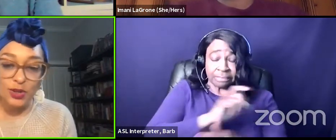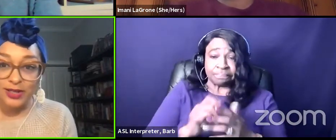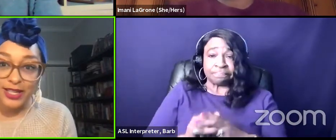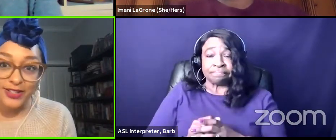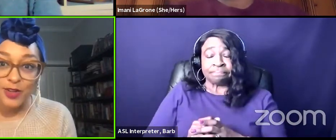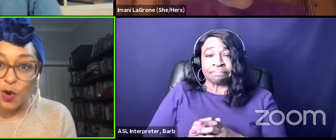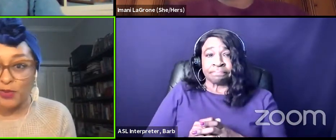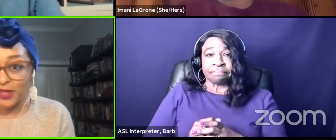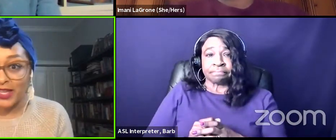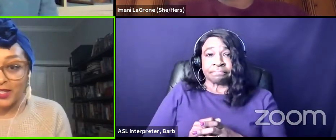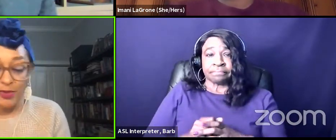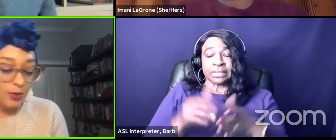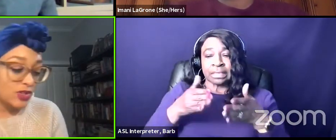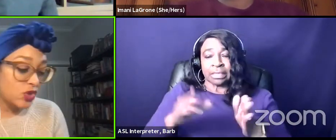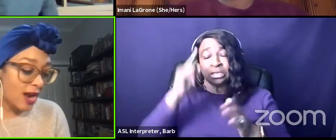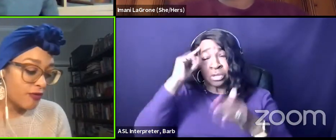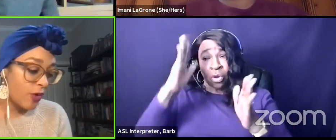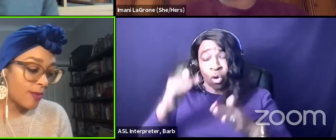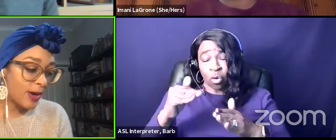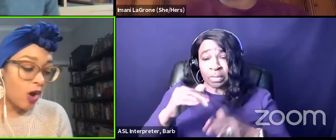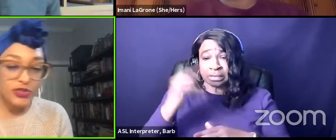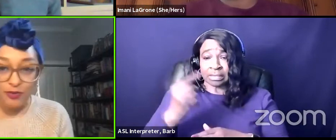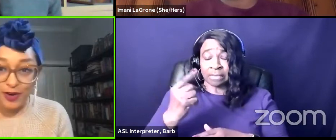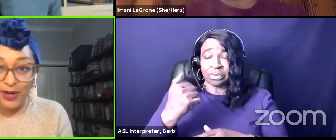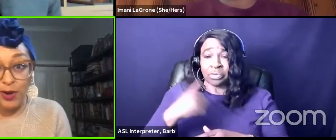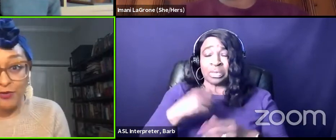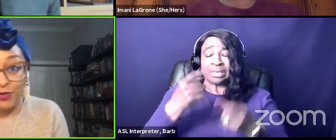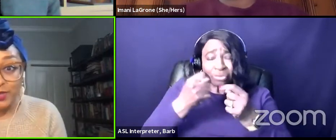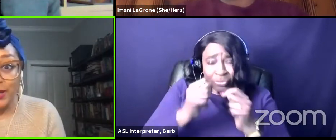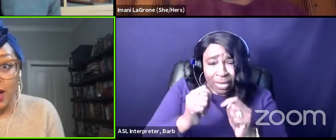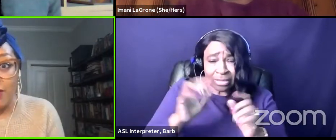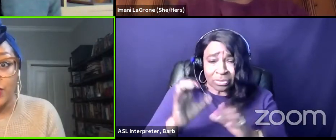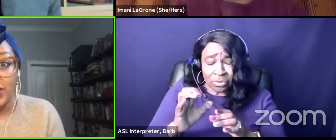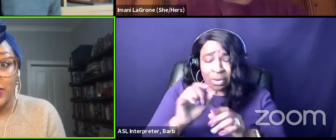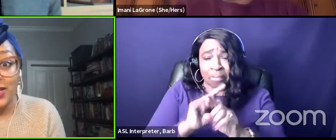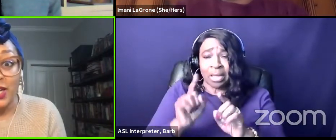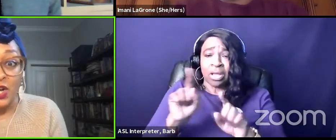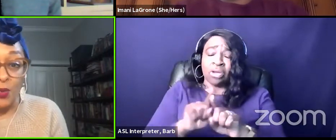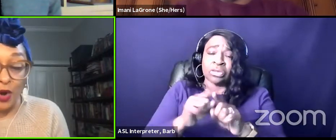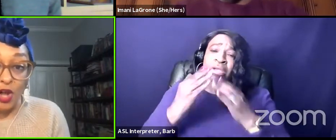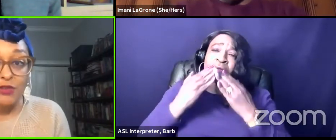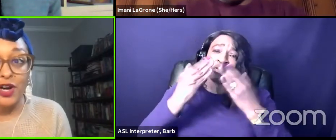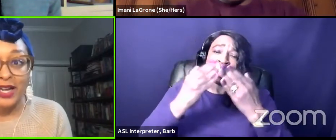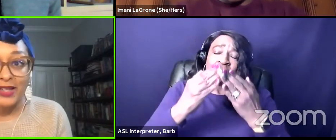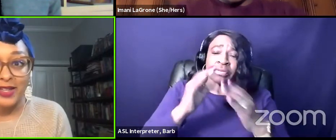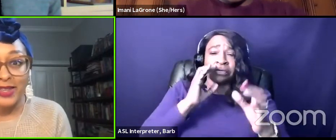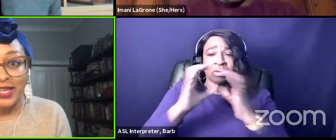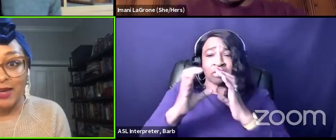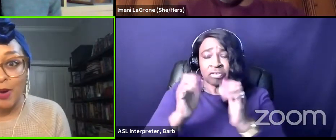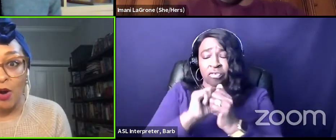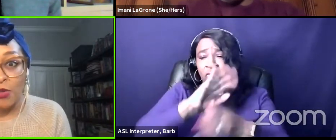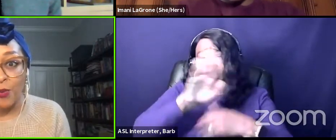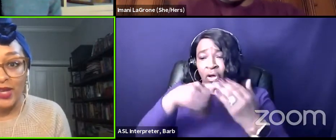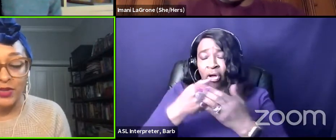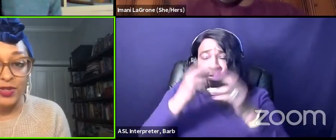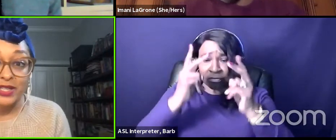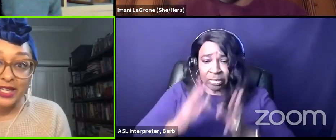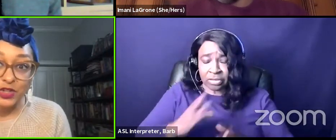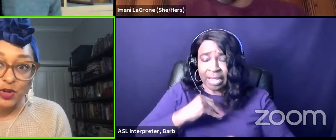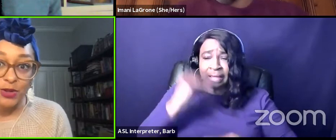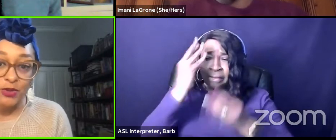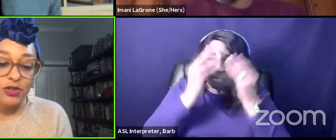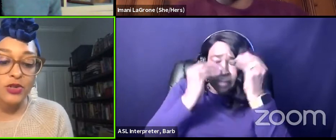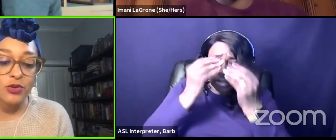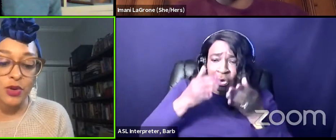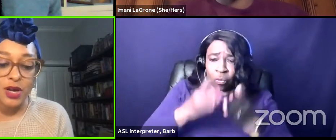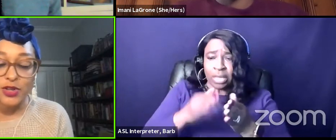so let's hope that that's something we strive for but also very grateful to be in conversation with all of our guests and thinking about all the ways in which